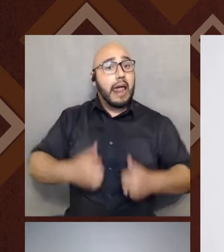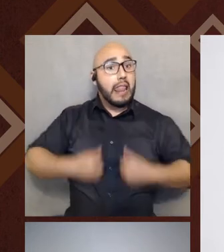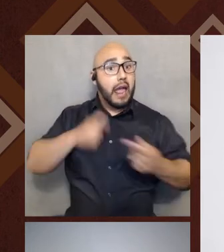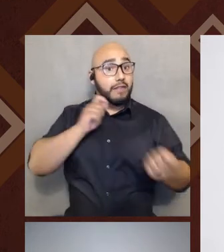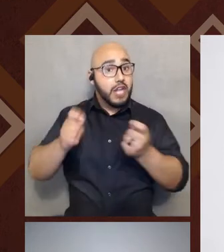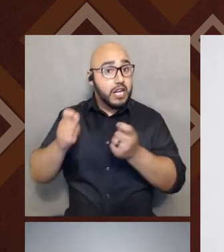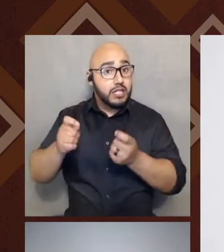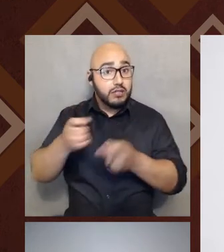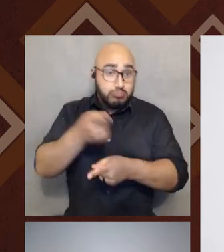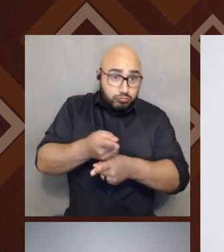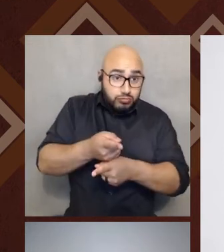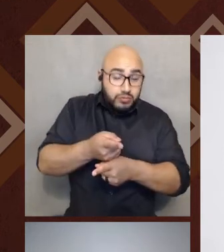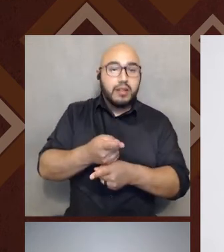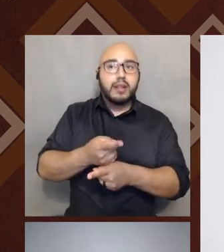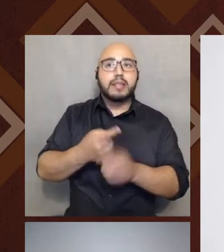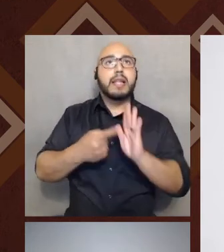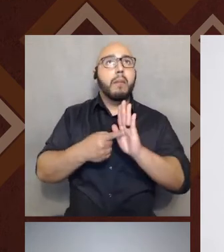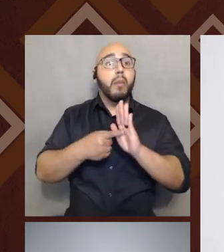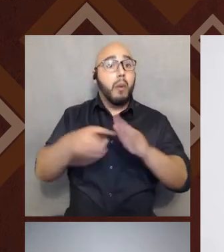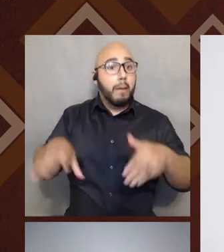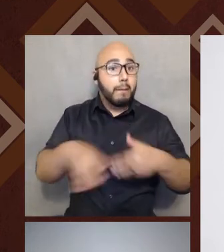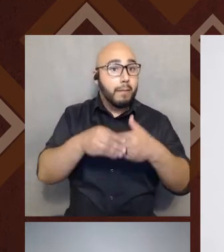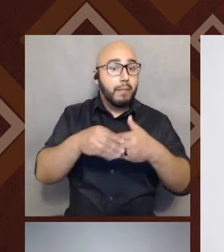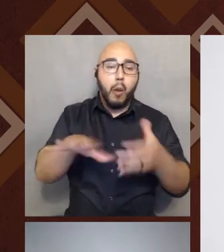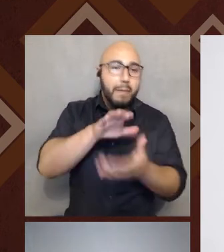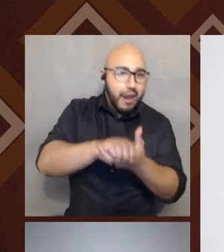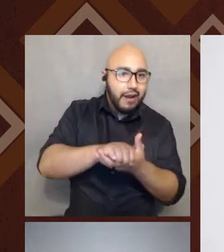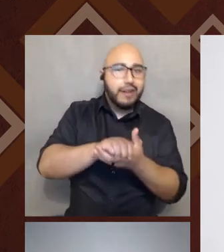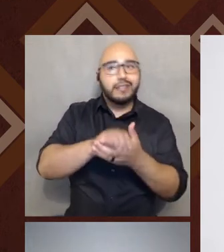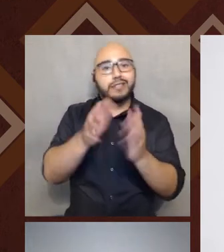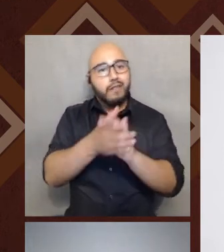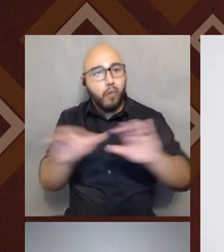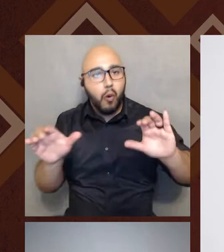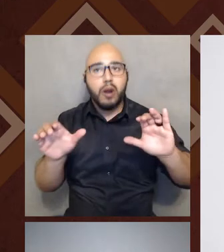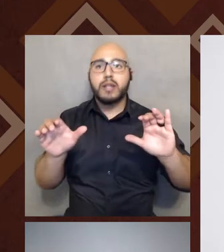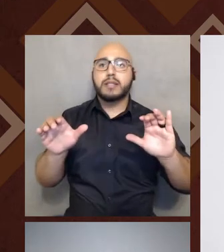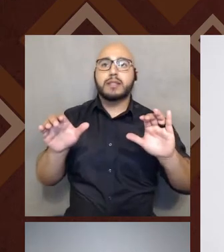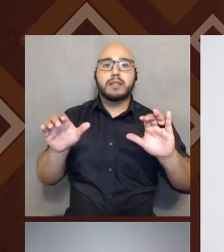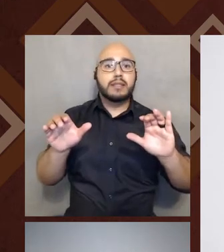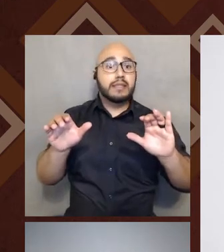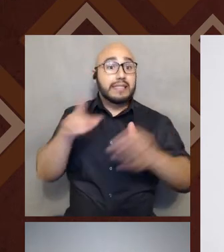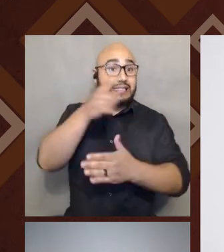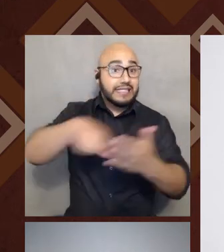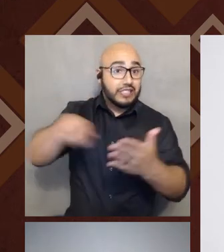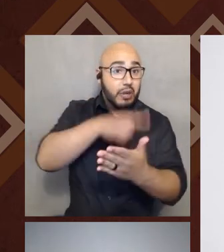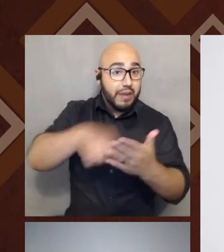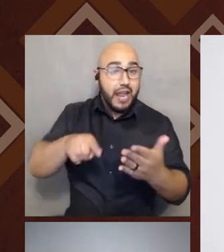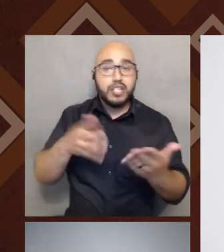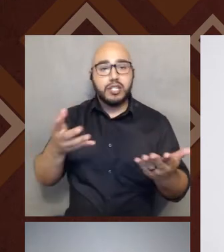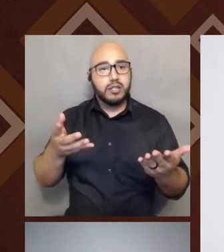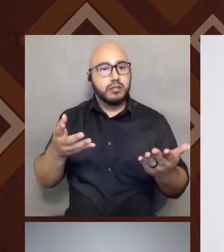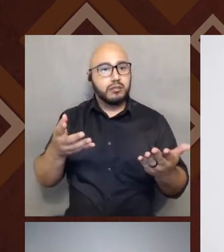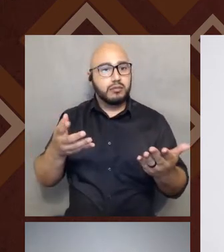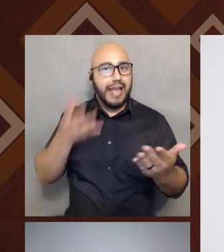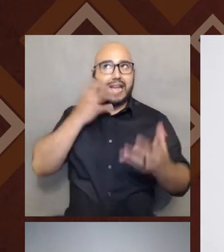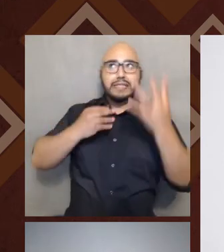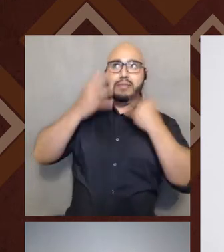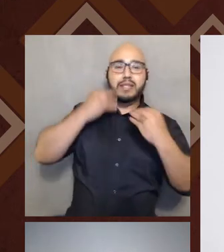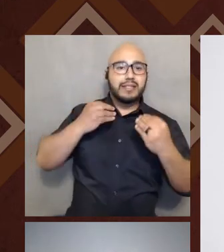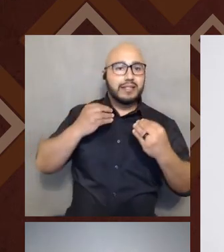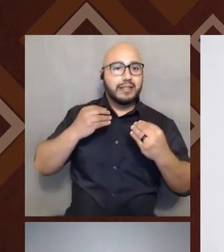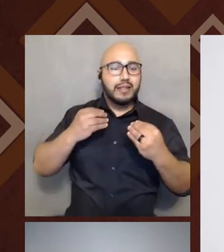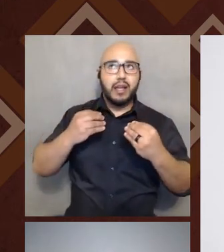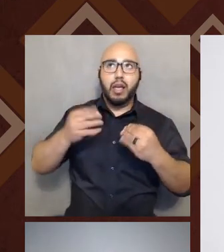marriage and divorce, um, experiences with discrimination, those being markers for somebody on what they'll call themselves